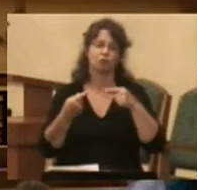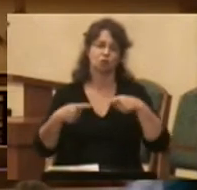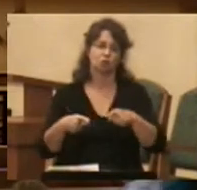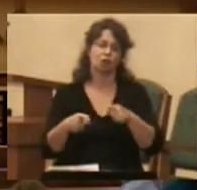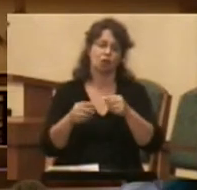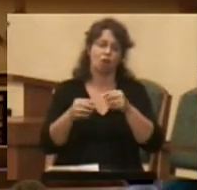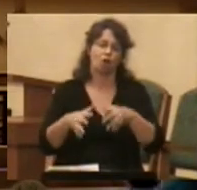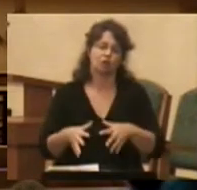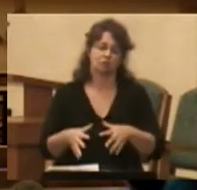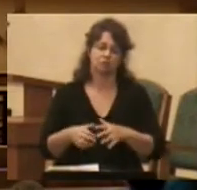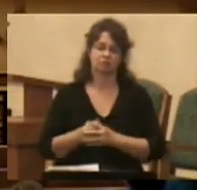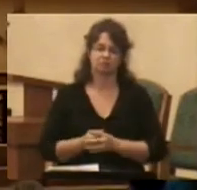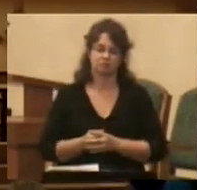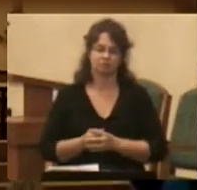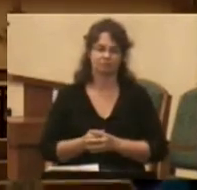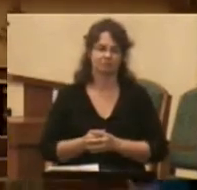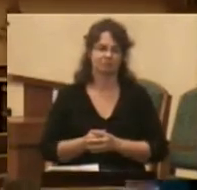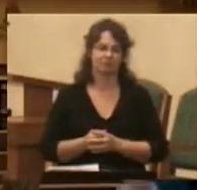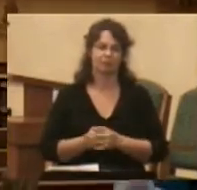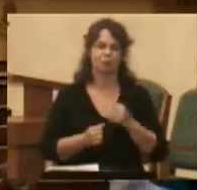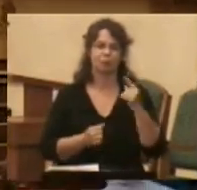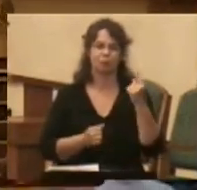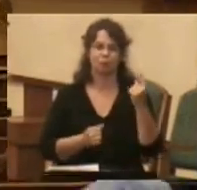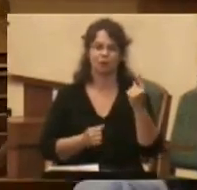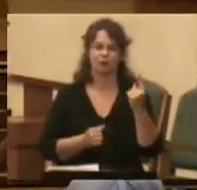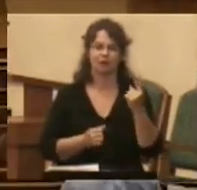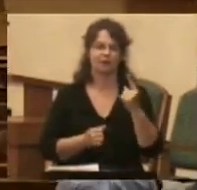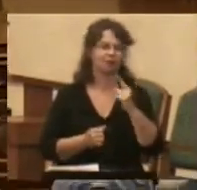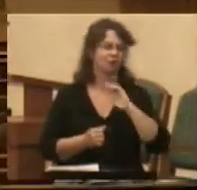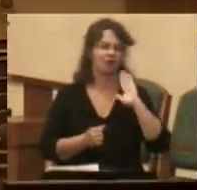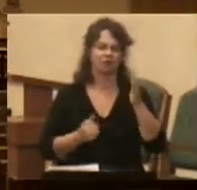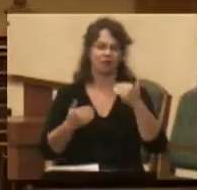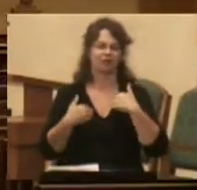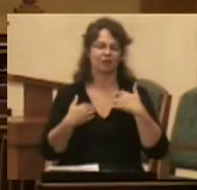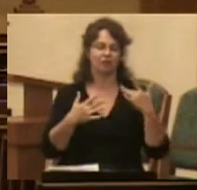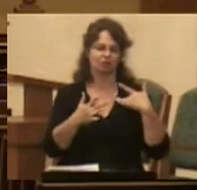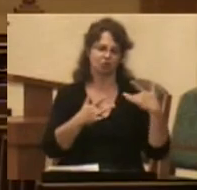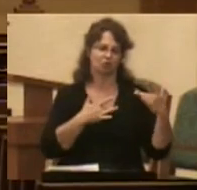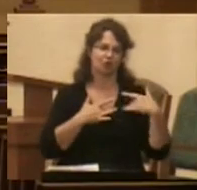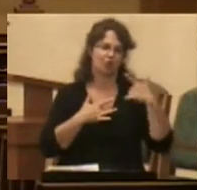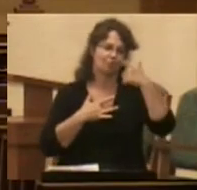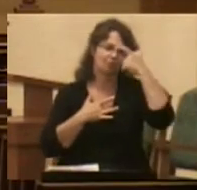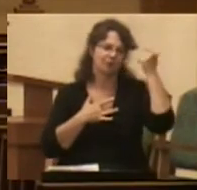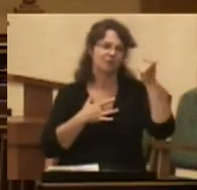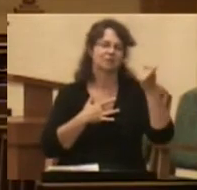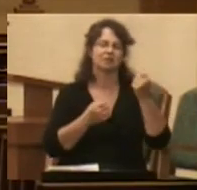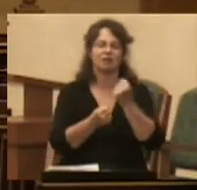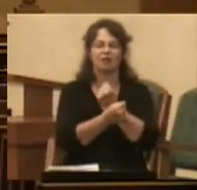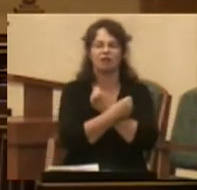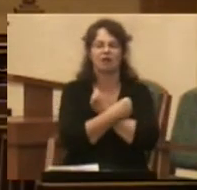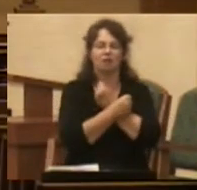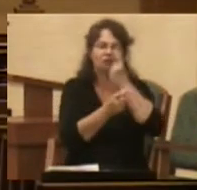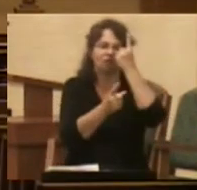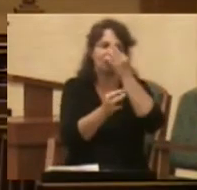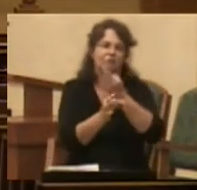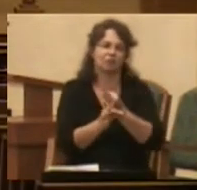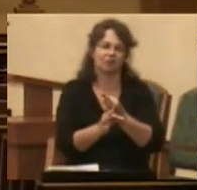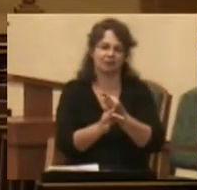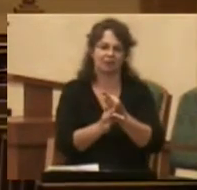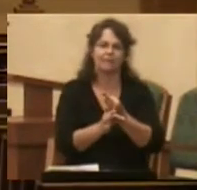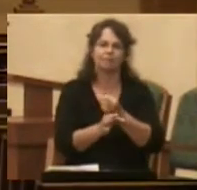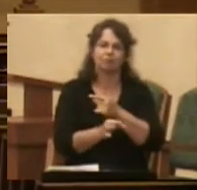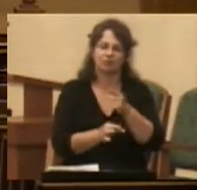There was one over whom you never had any concern because of the love and the faithfulness that you shared.